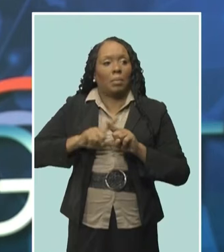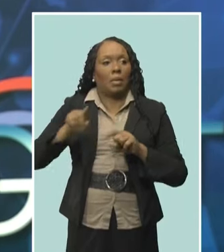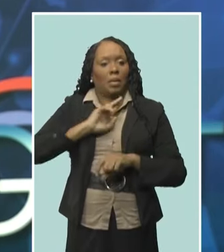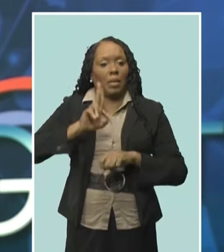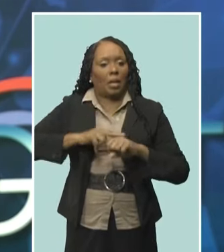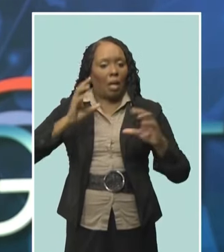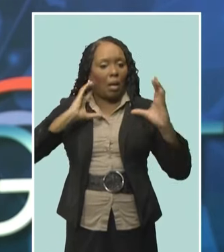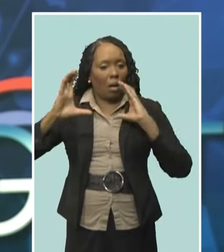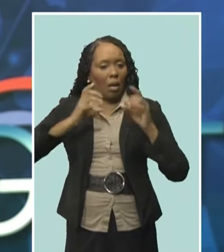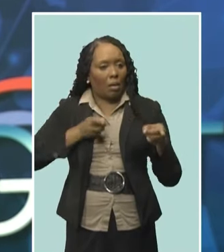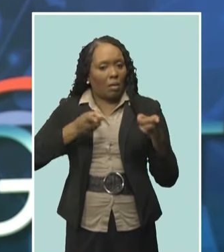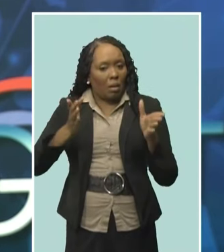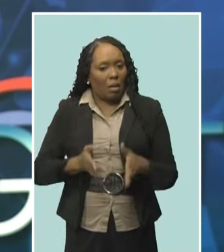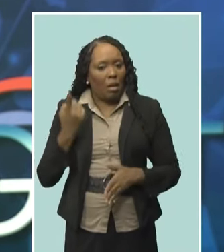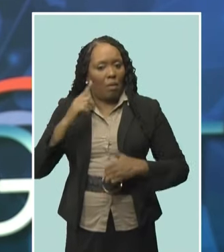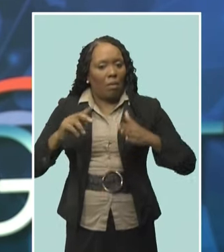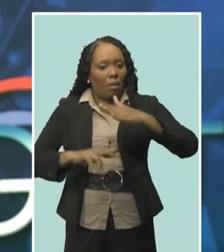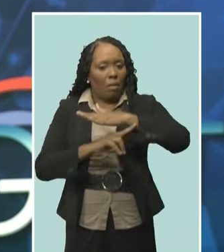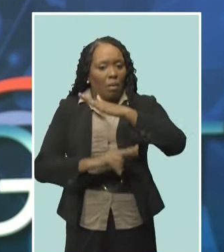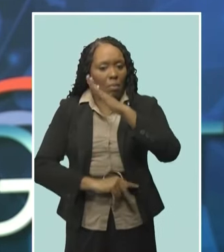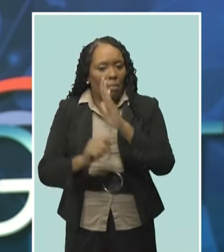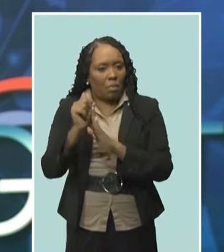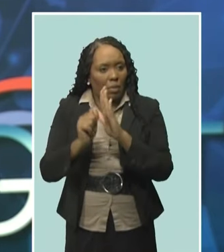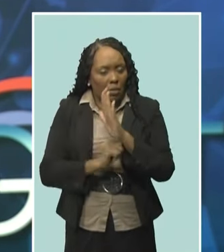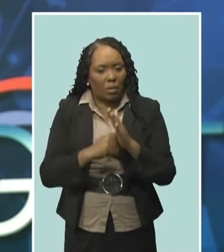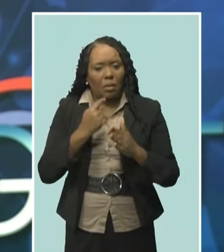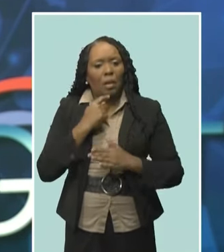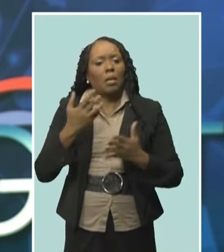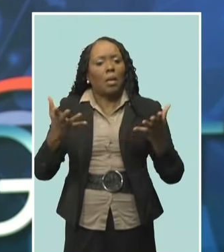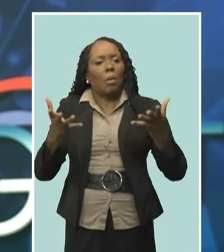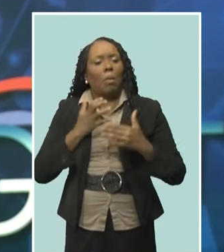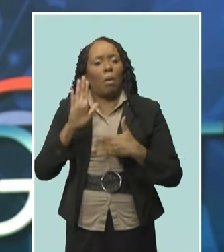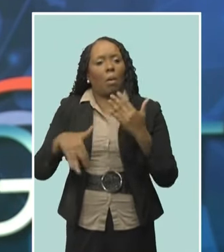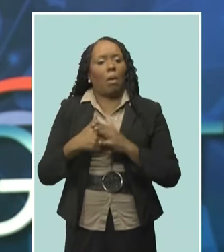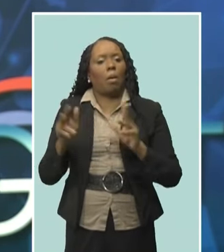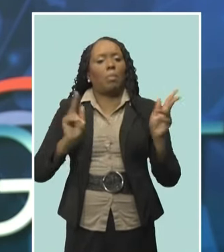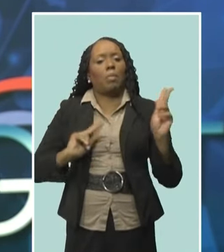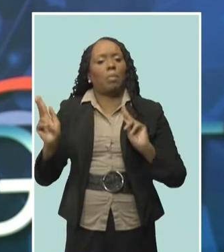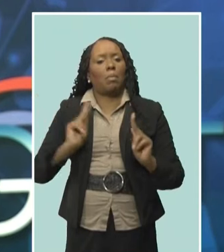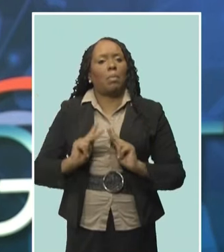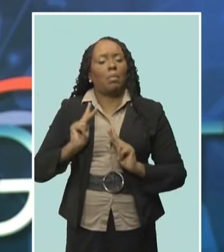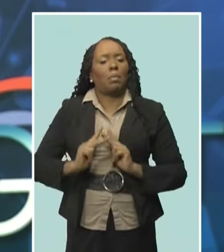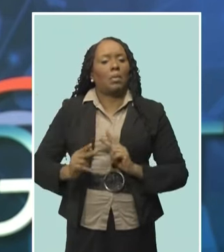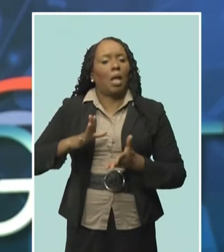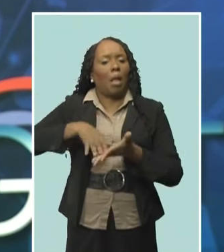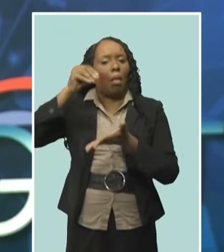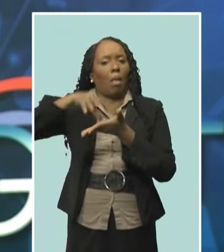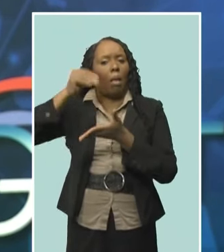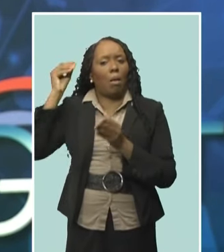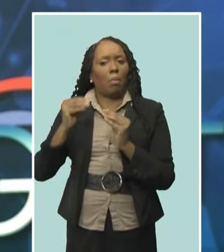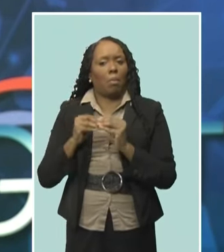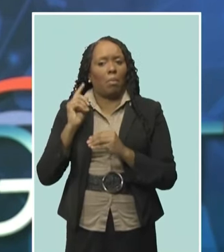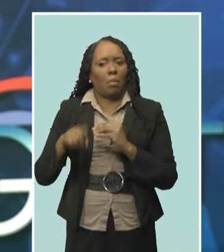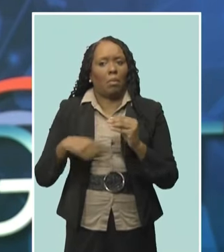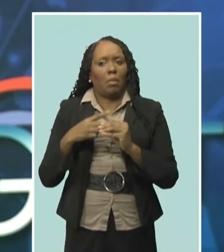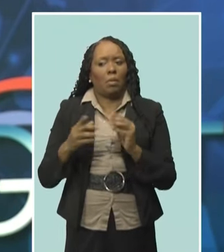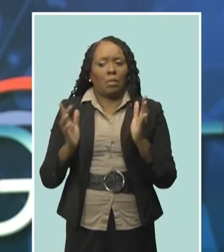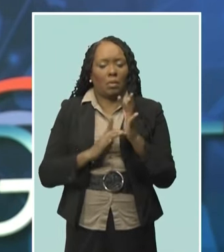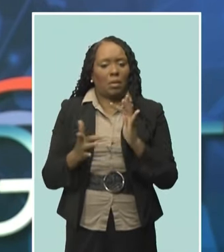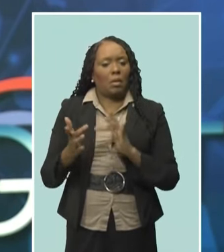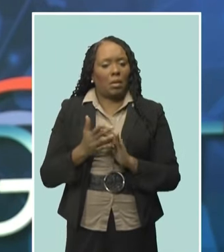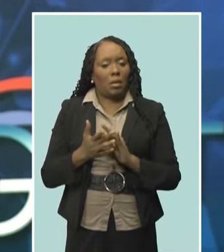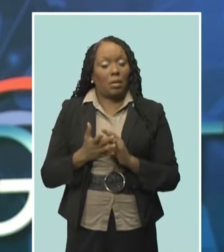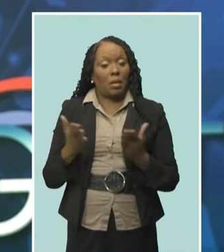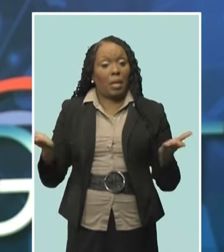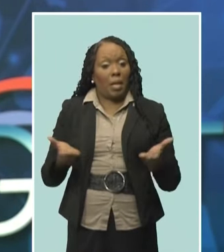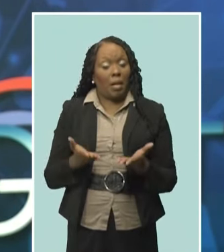of the Bridgetown Mission, Catherine Daniel, it is a call for people to find out more about Jesus. Ms. Daniel was a guest on Morning